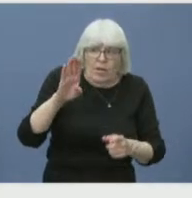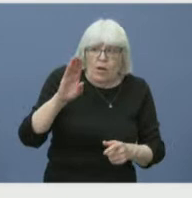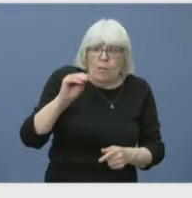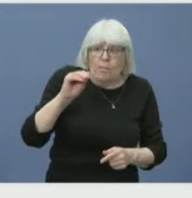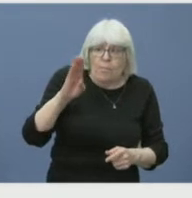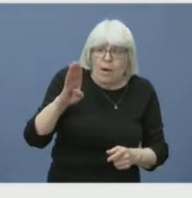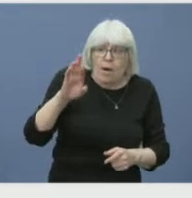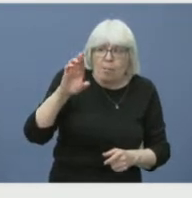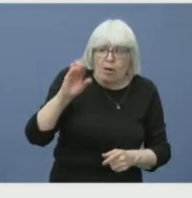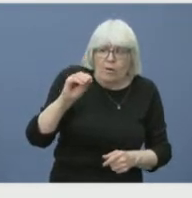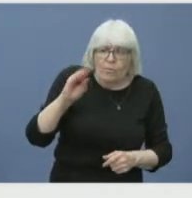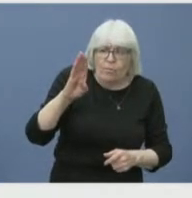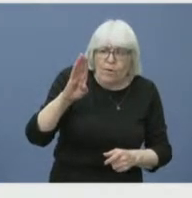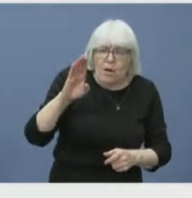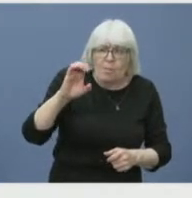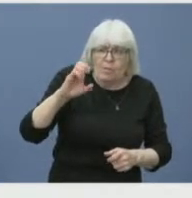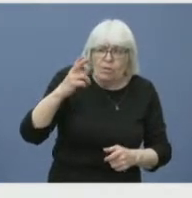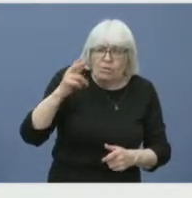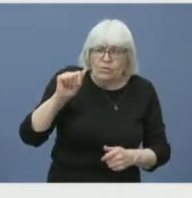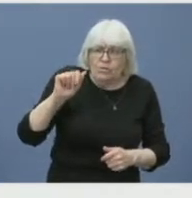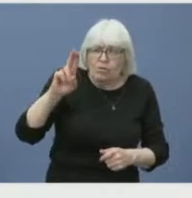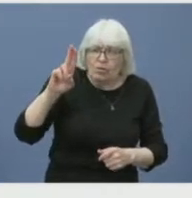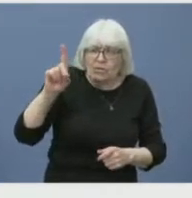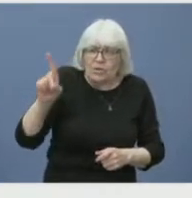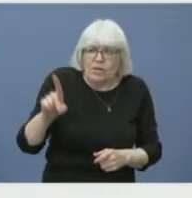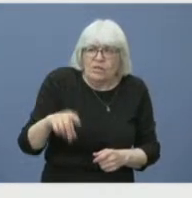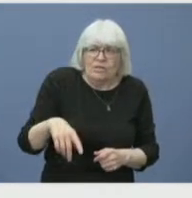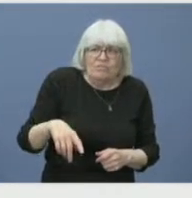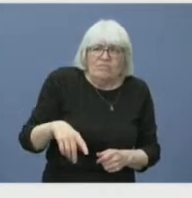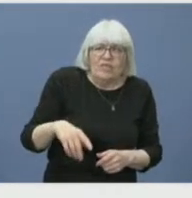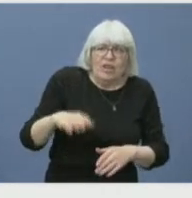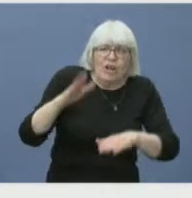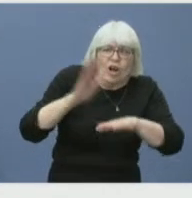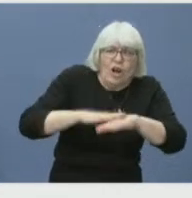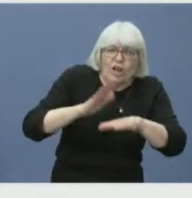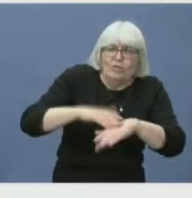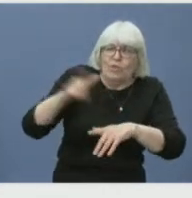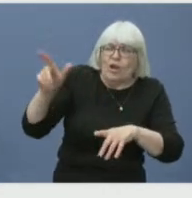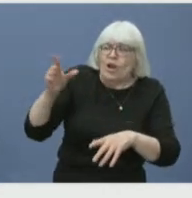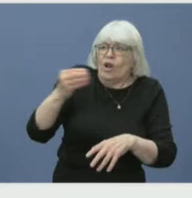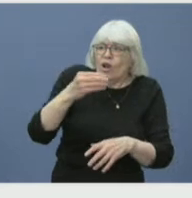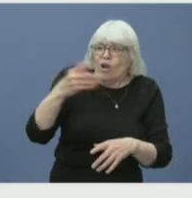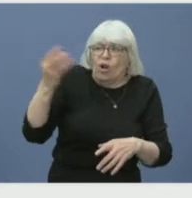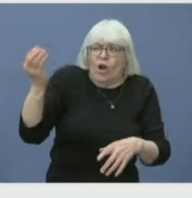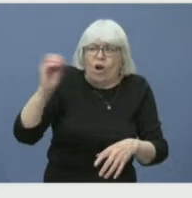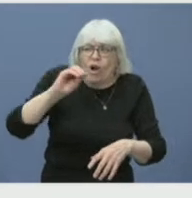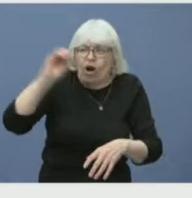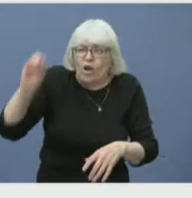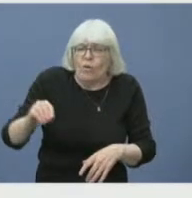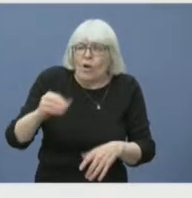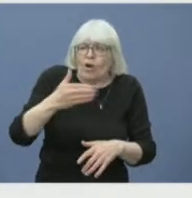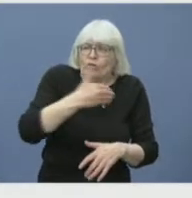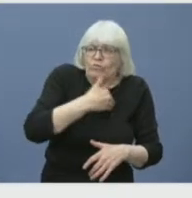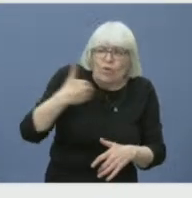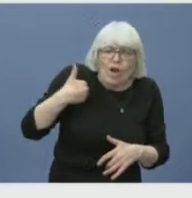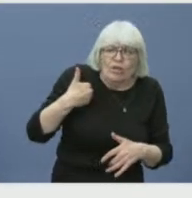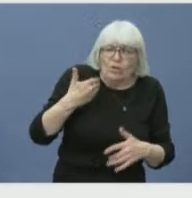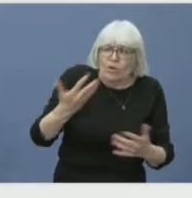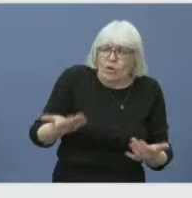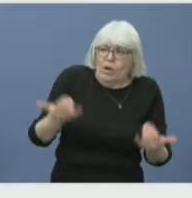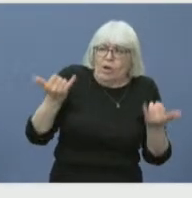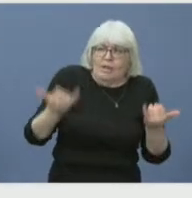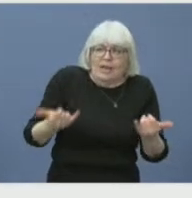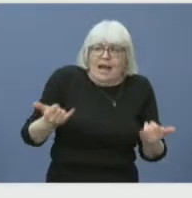away as New York, Toronto, Ottawa. Are Nova Scotia wildfires contributing to it? And if so, what are the air conditions like around here?